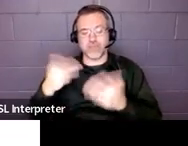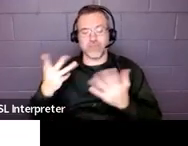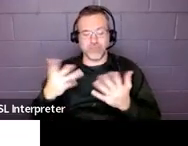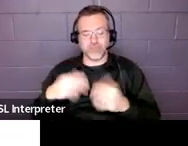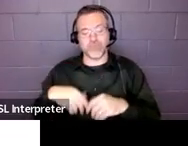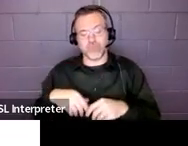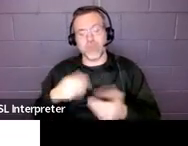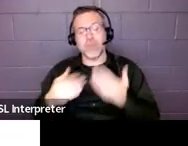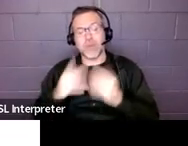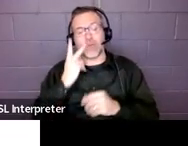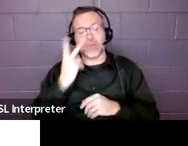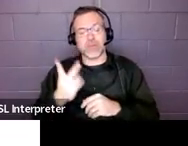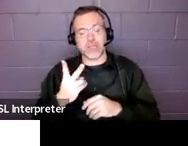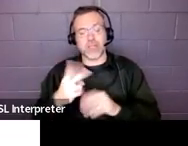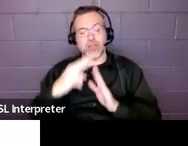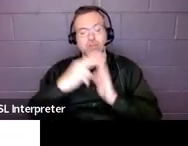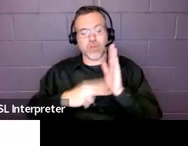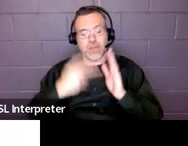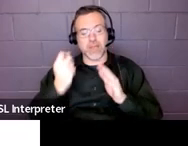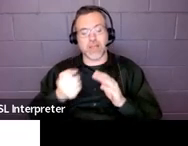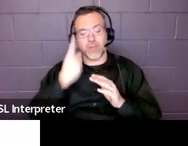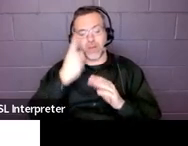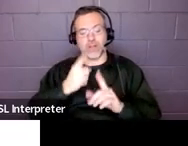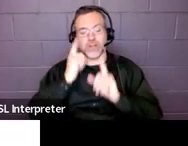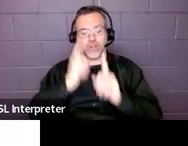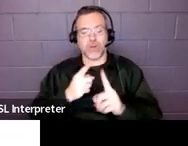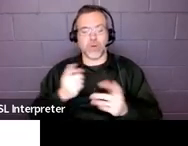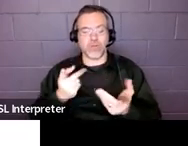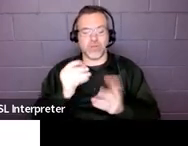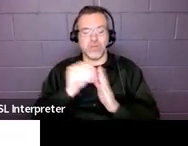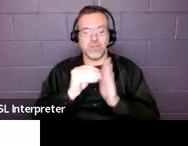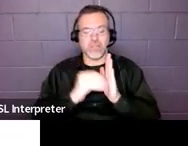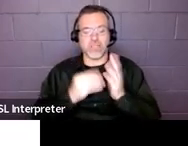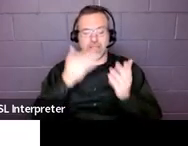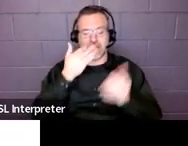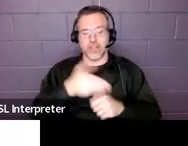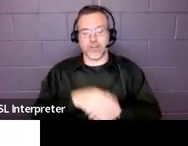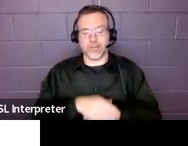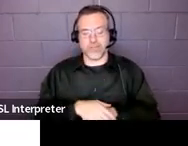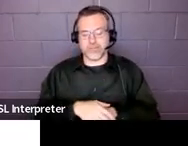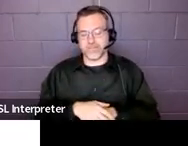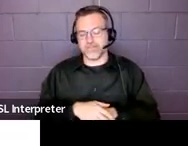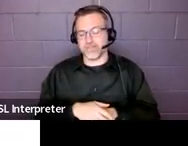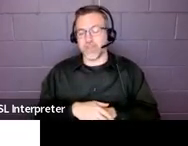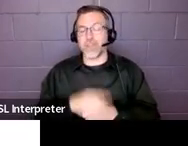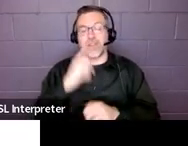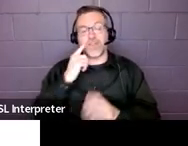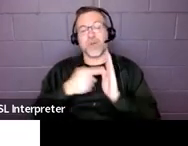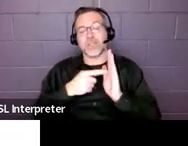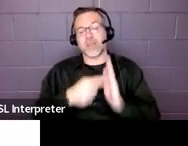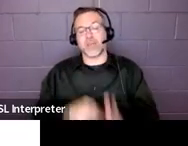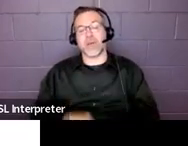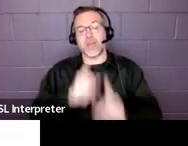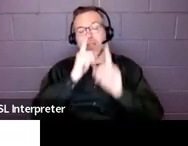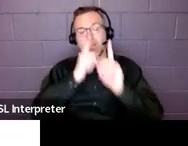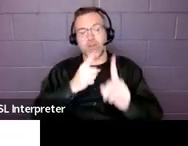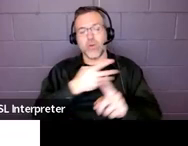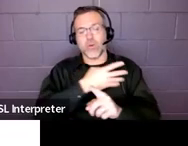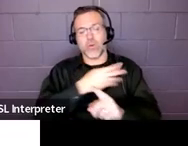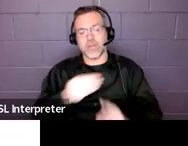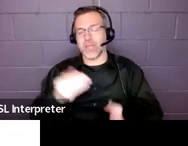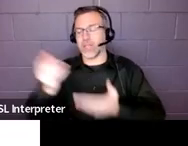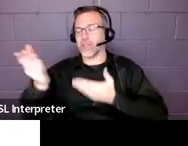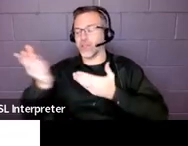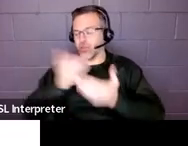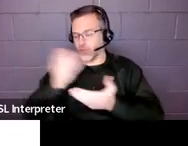would see reading comprehension goals. Just for an example. So the goals and the services should be